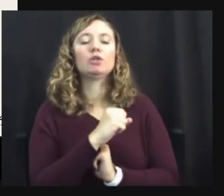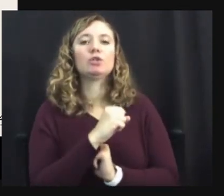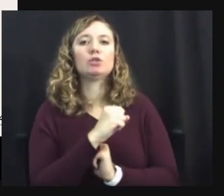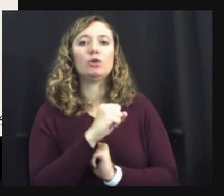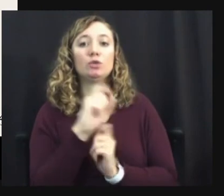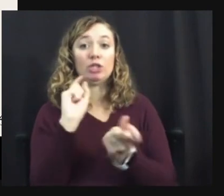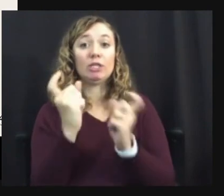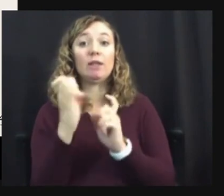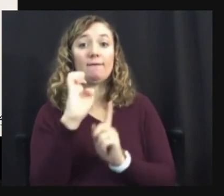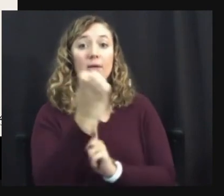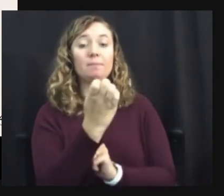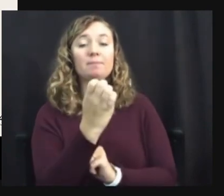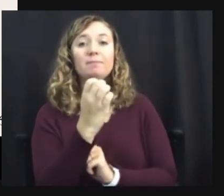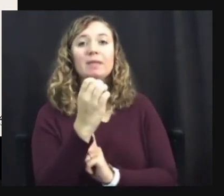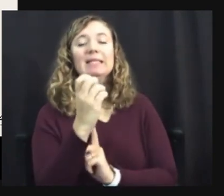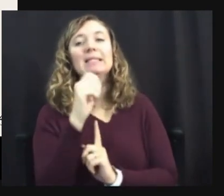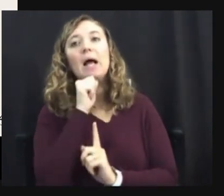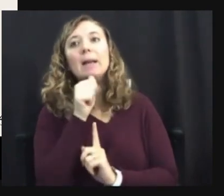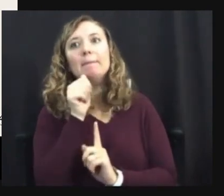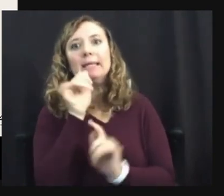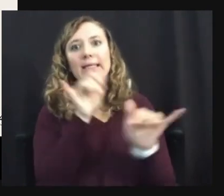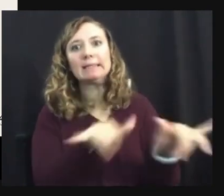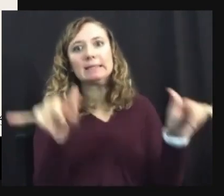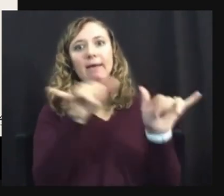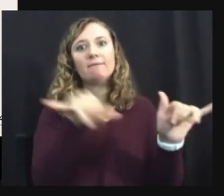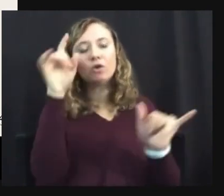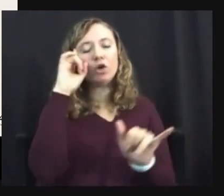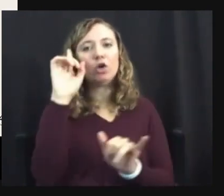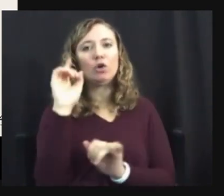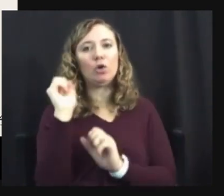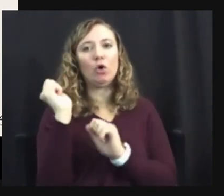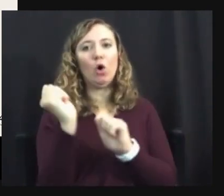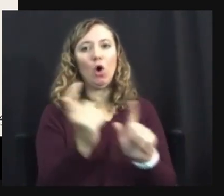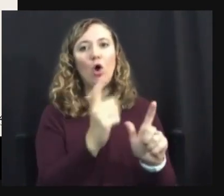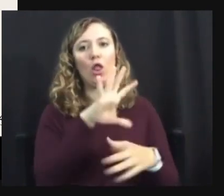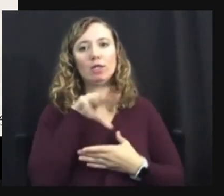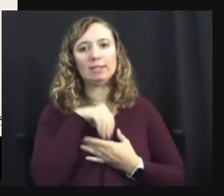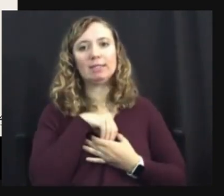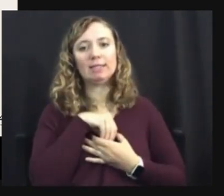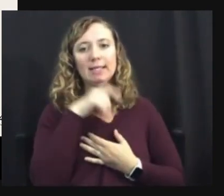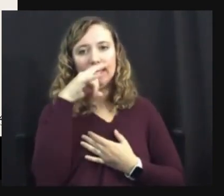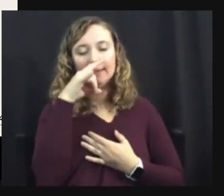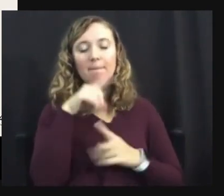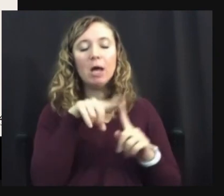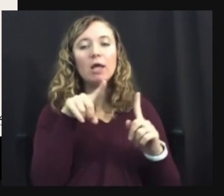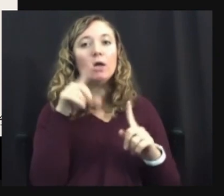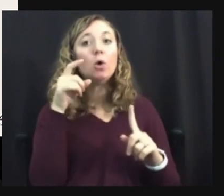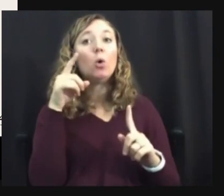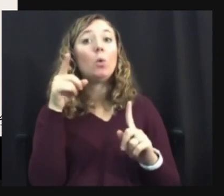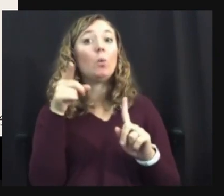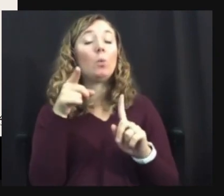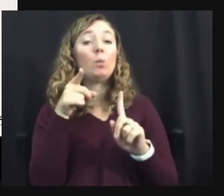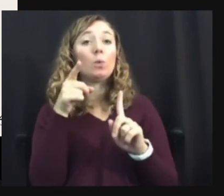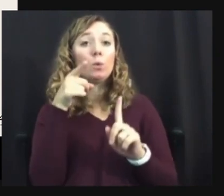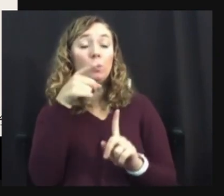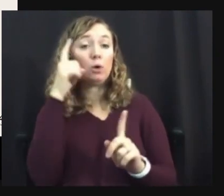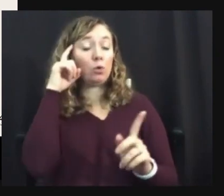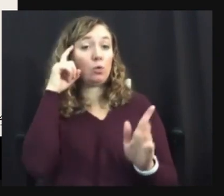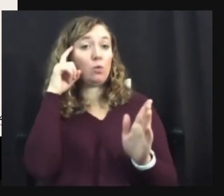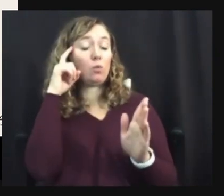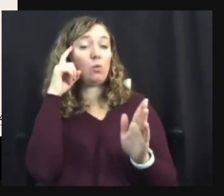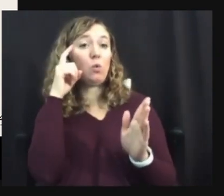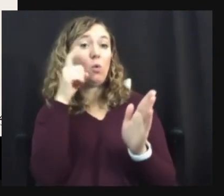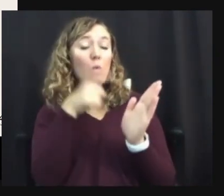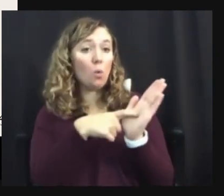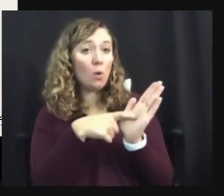met one autistic person. But what you're going to, what you're going to notice is over time, there are going to be